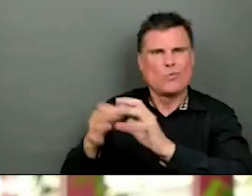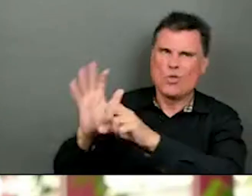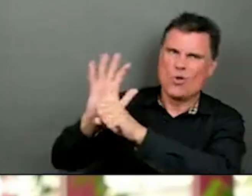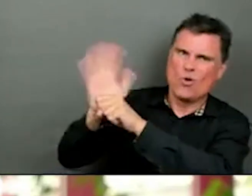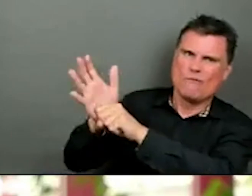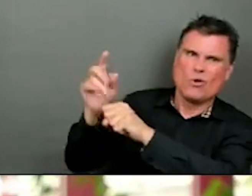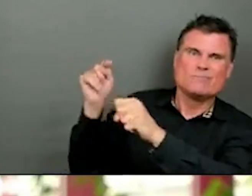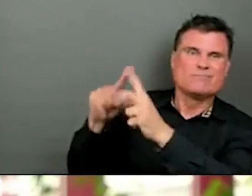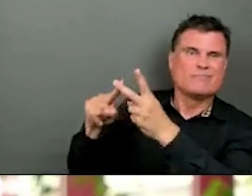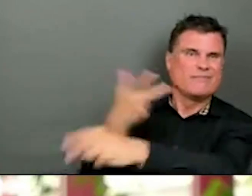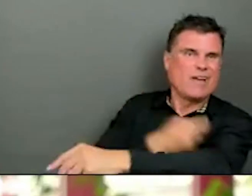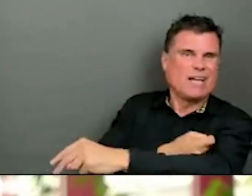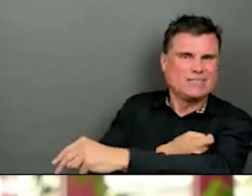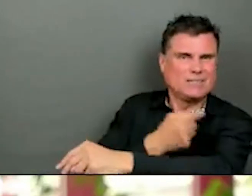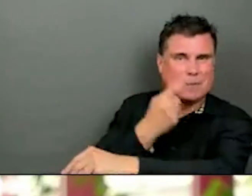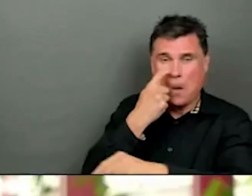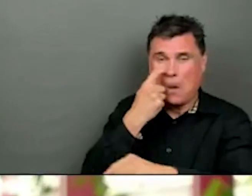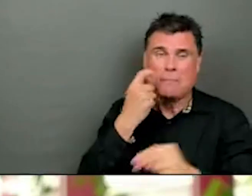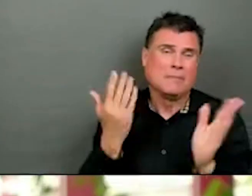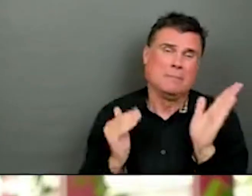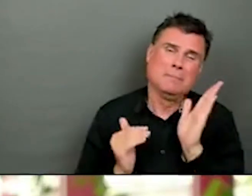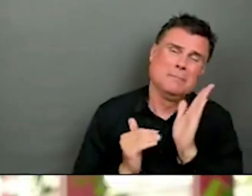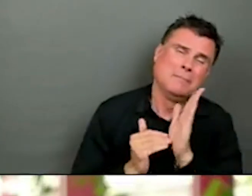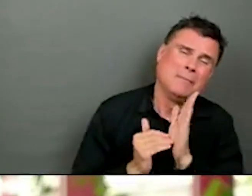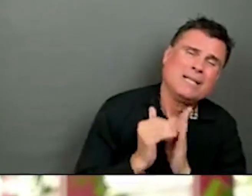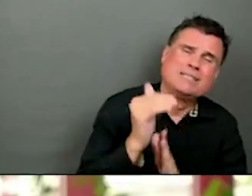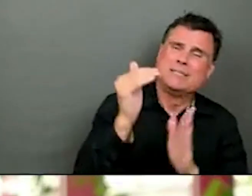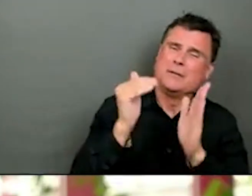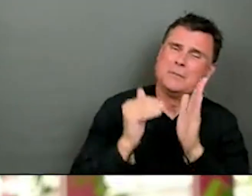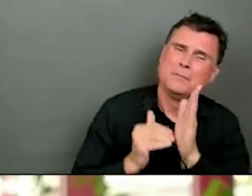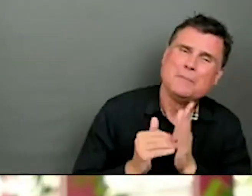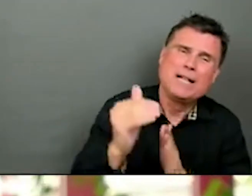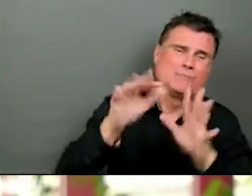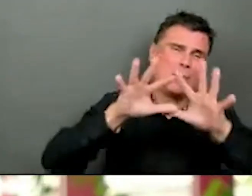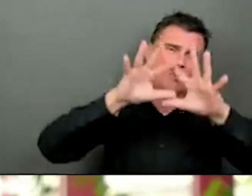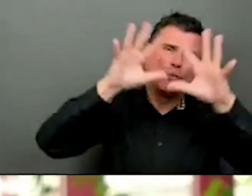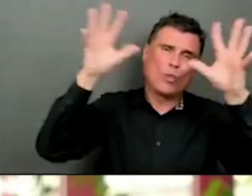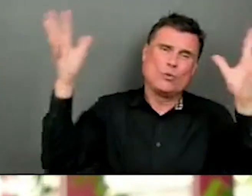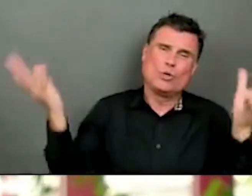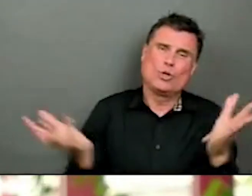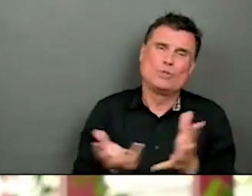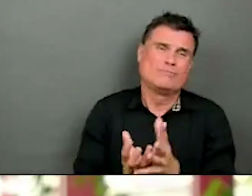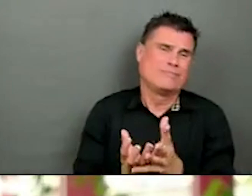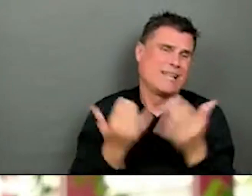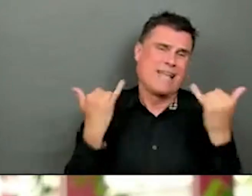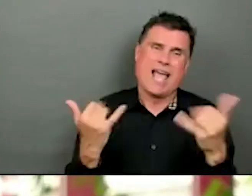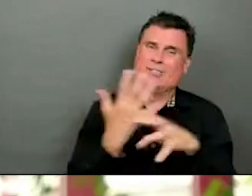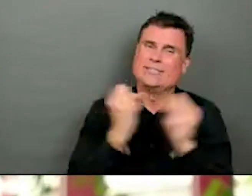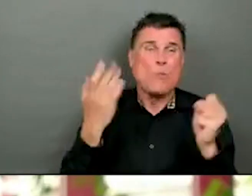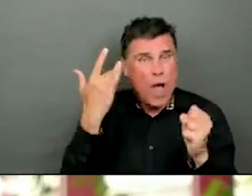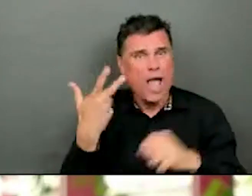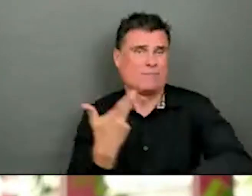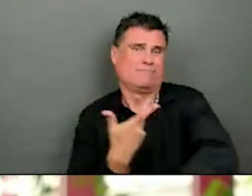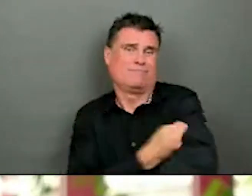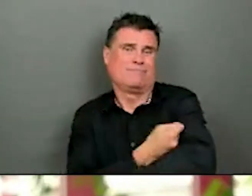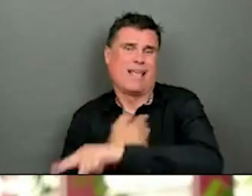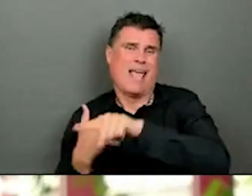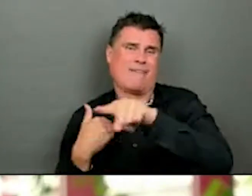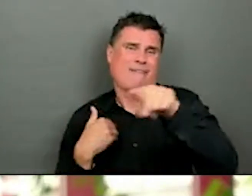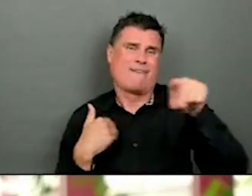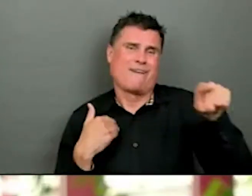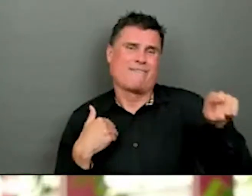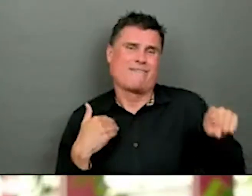around the world have successfully and safely been immunized, and I think that's really, really important, and, you know, that's why,